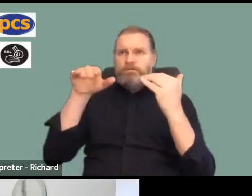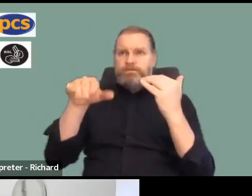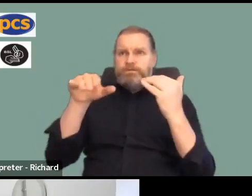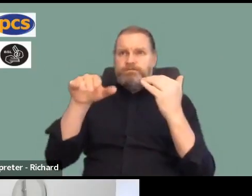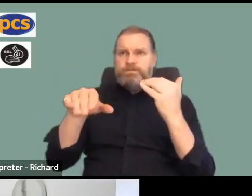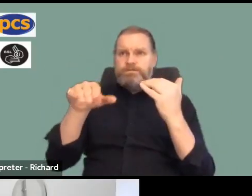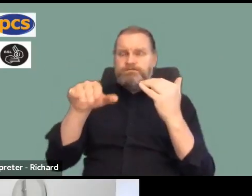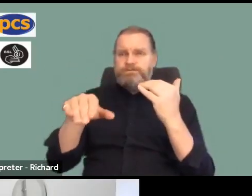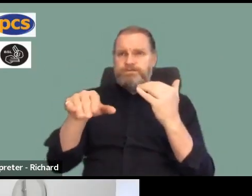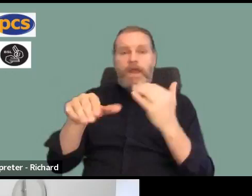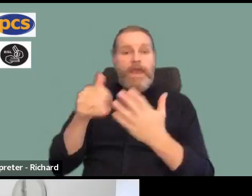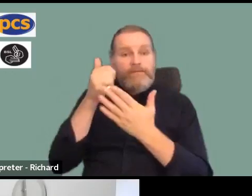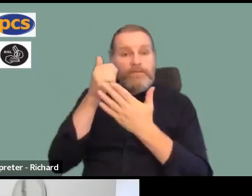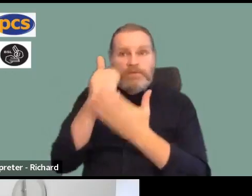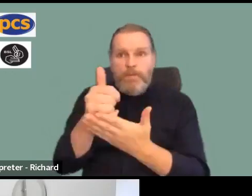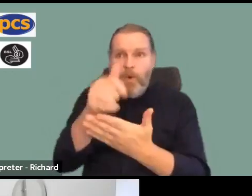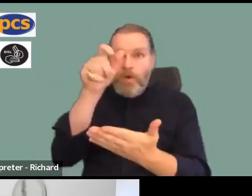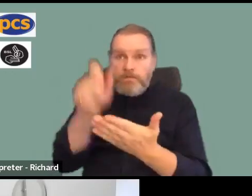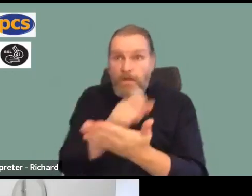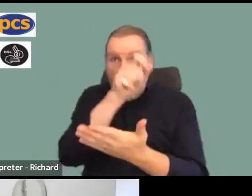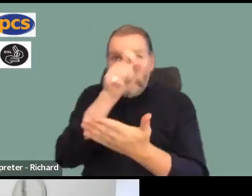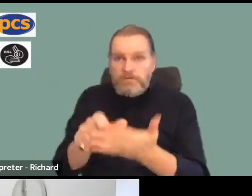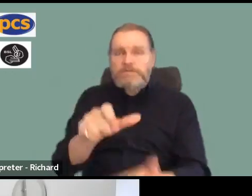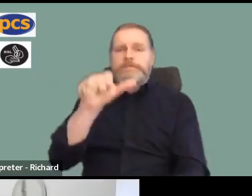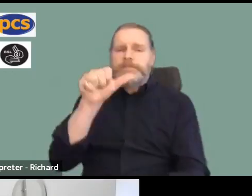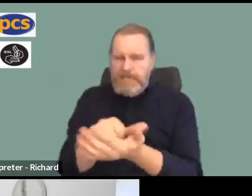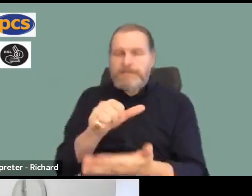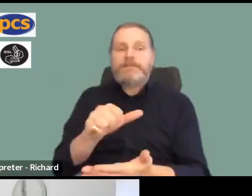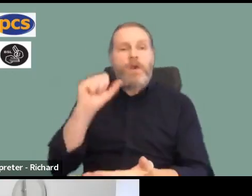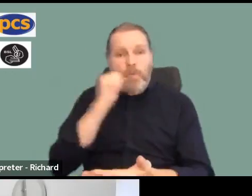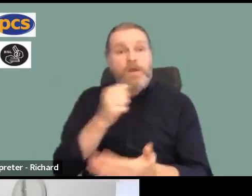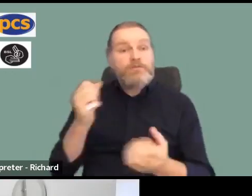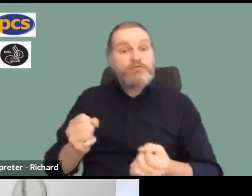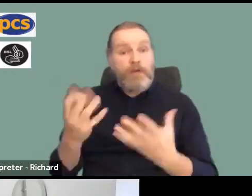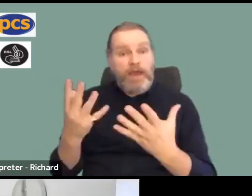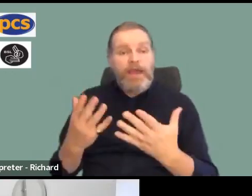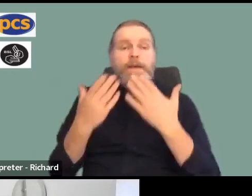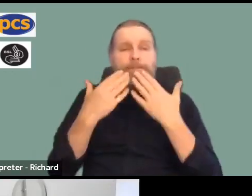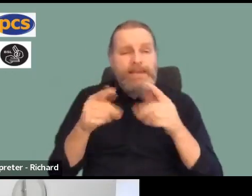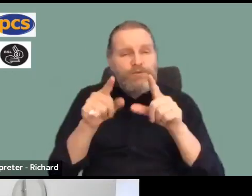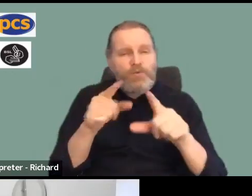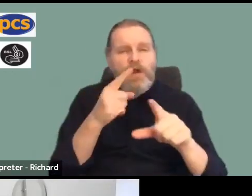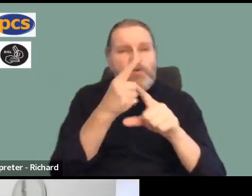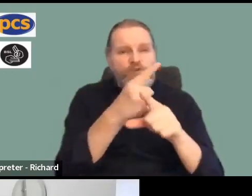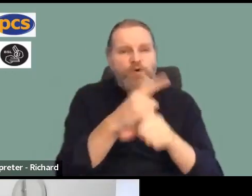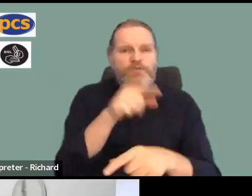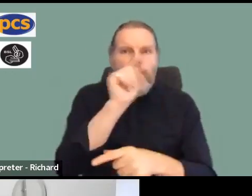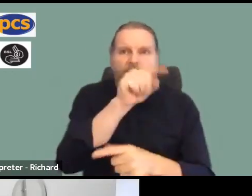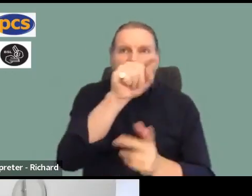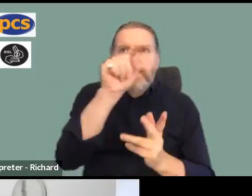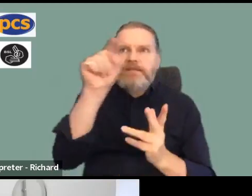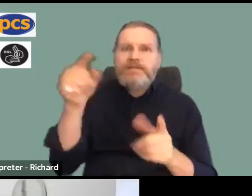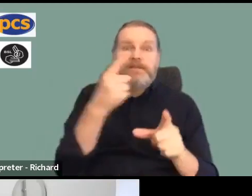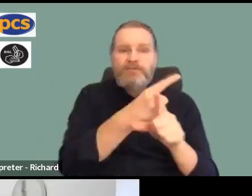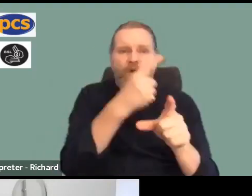support this ballot is to now ensure that you talk to your colleagues, try to get people to join the union who are not in the union, make